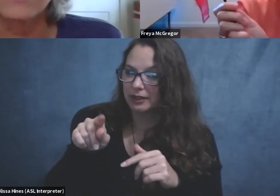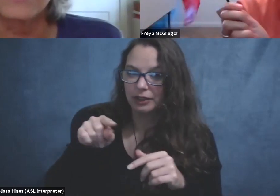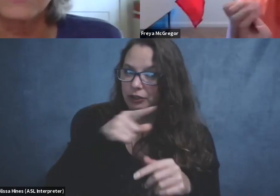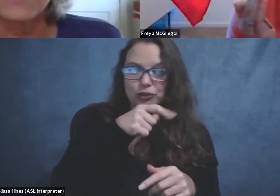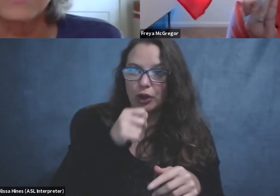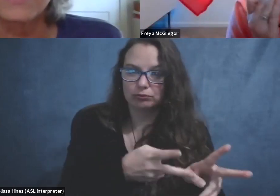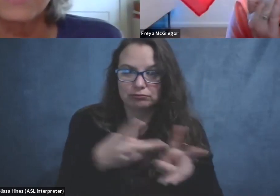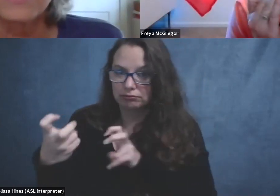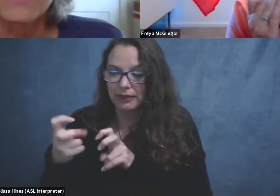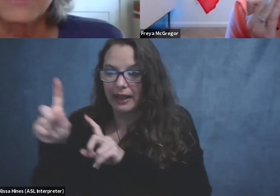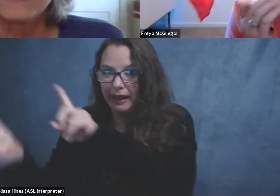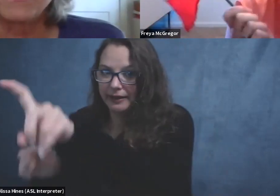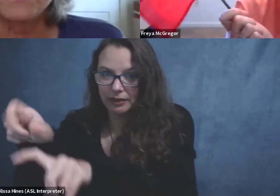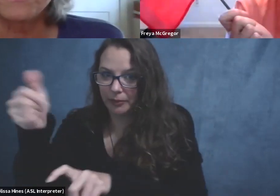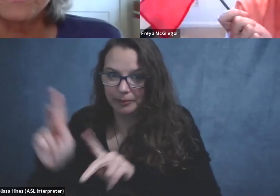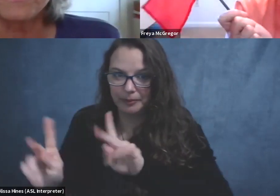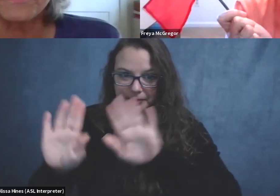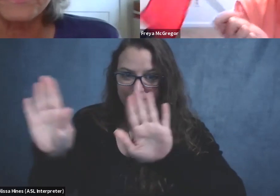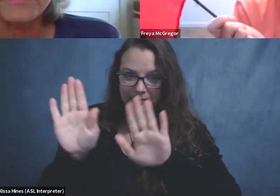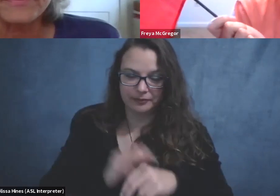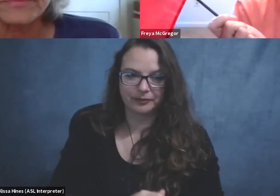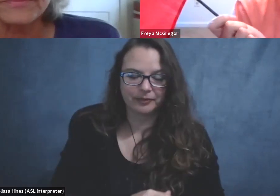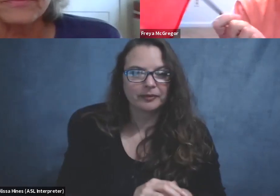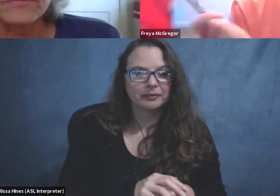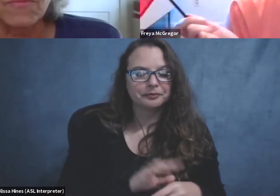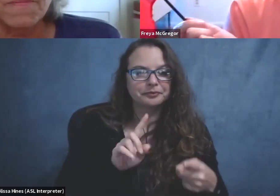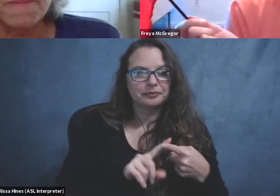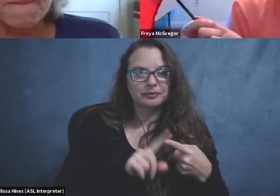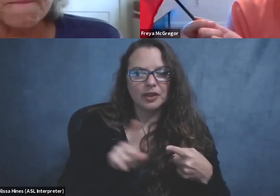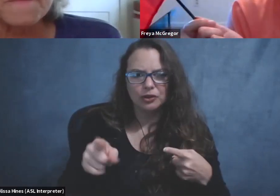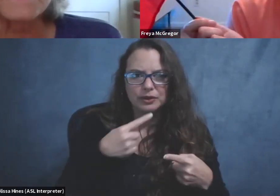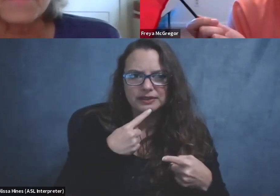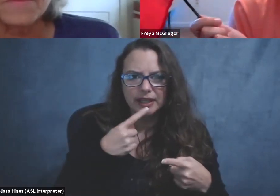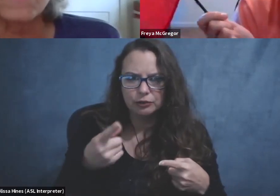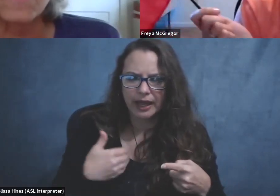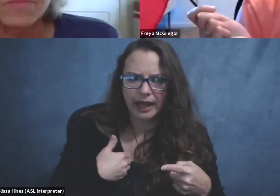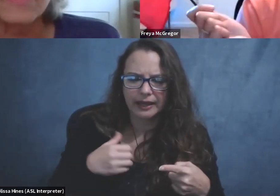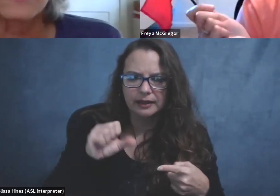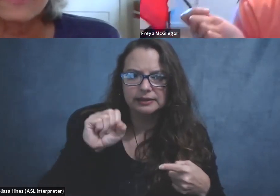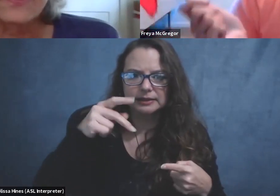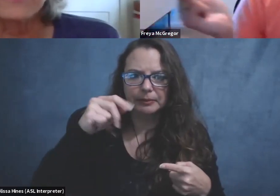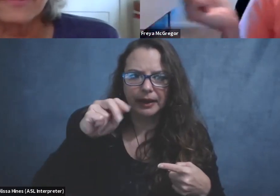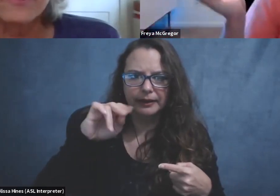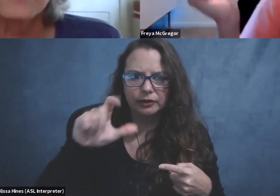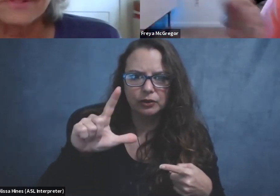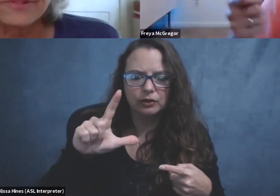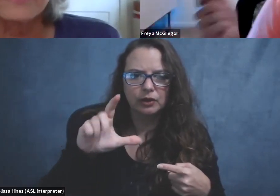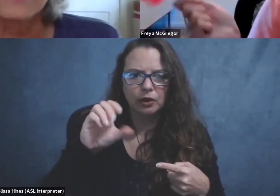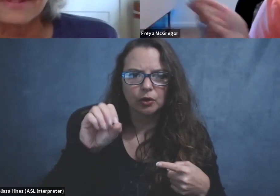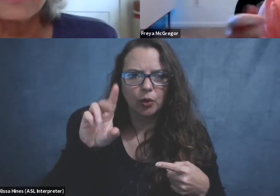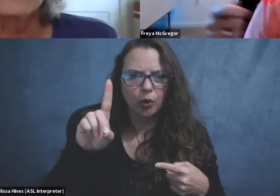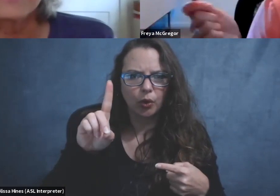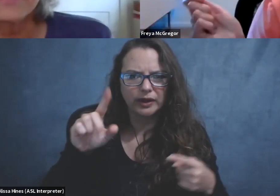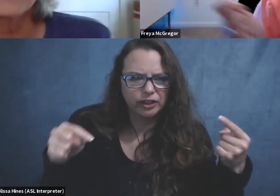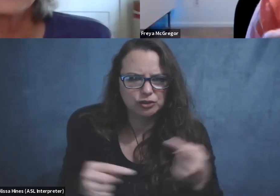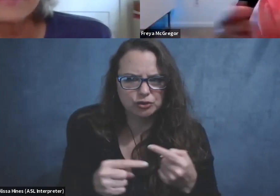these are not questions to be asking someone. Um, so you said you had a spinal cord injury. Um, what level is that? And what